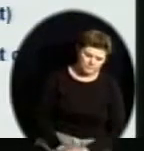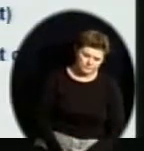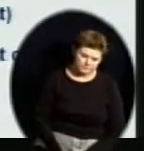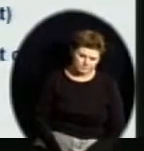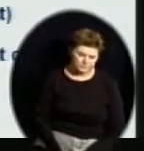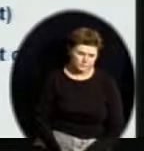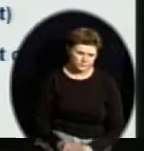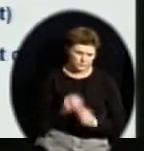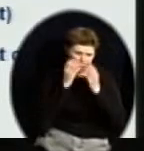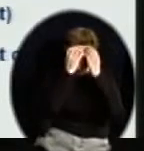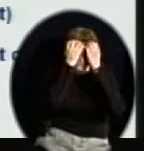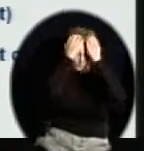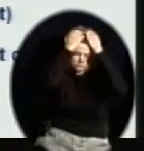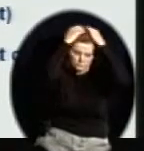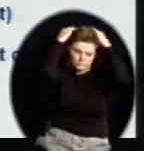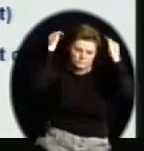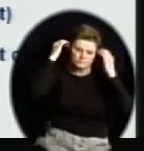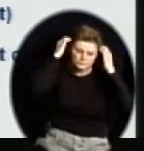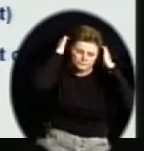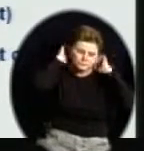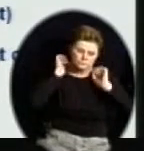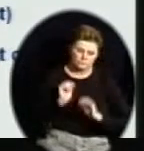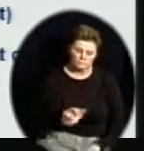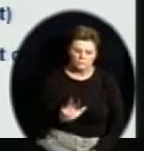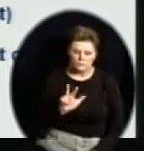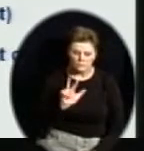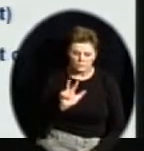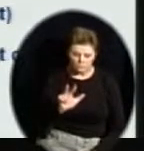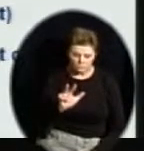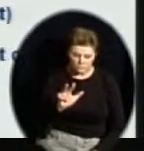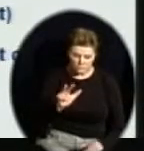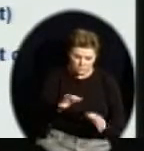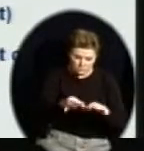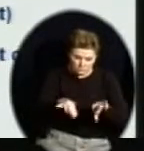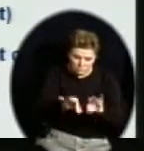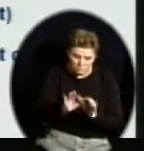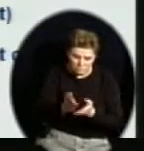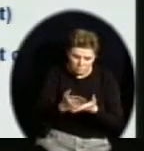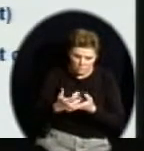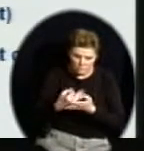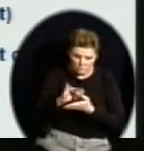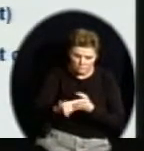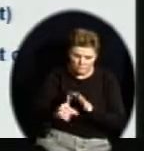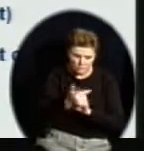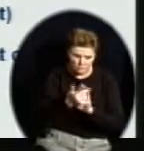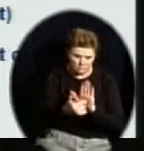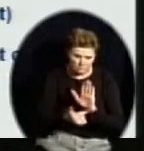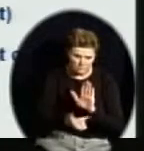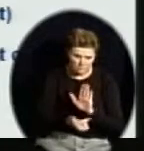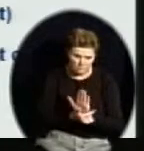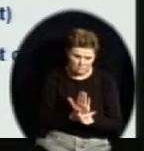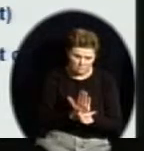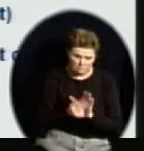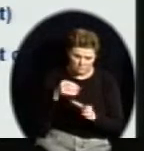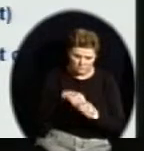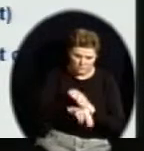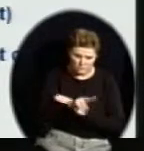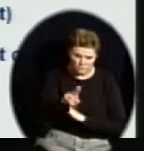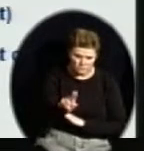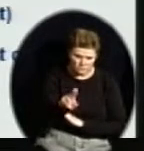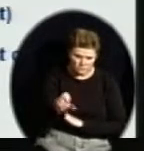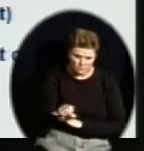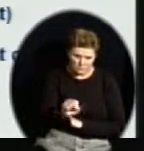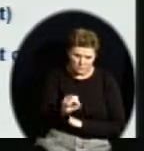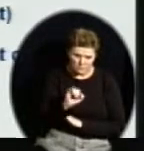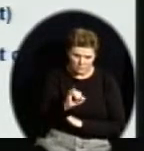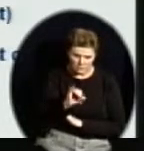The three main laws that give protection to individuals with disabilities in the United States are the IDEA, which is the